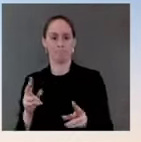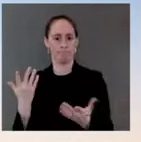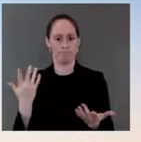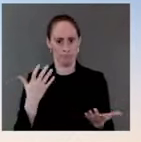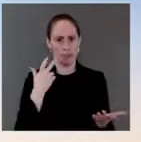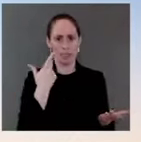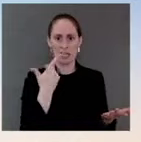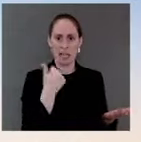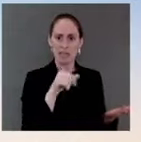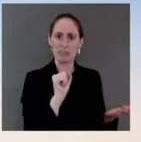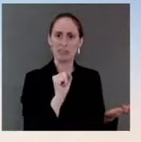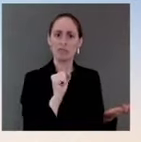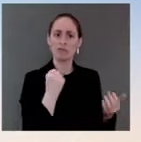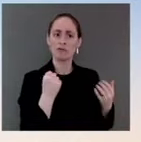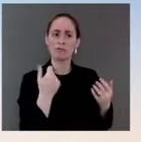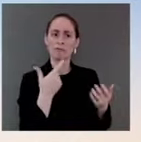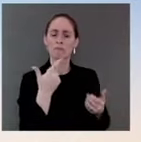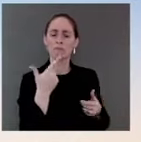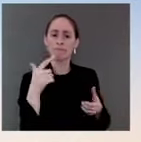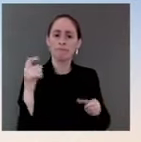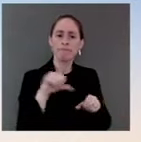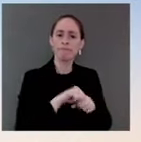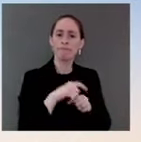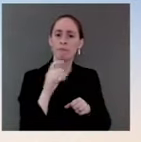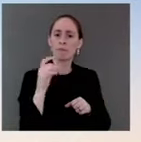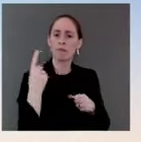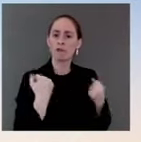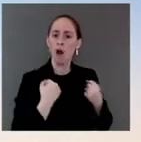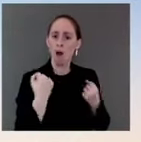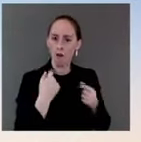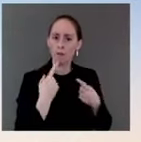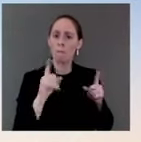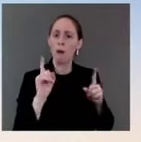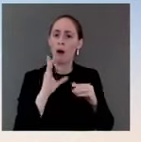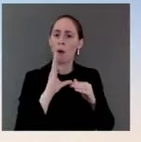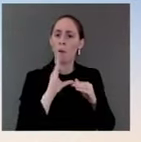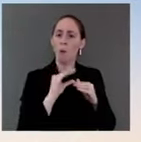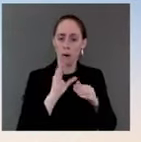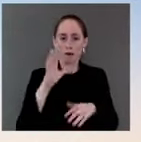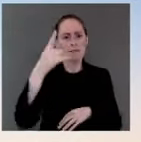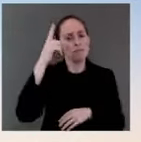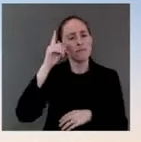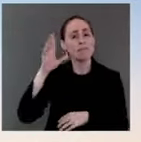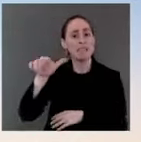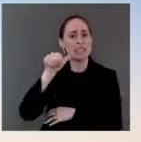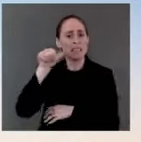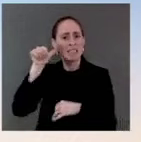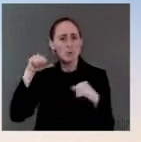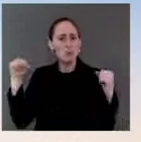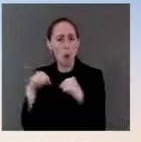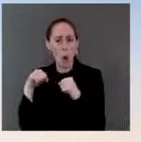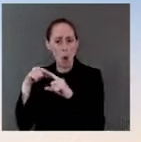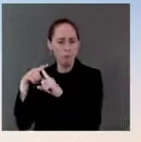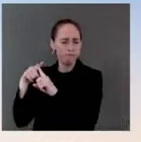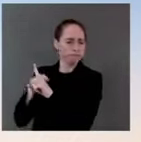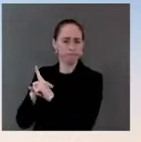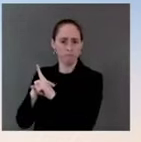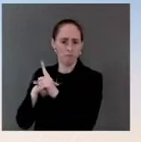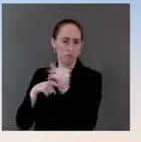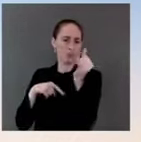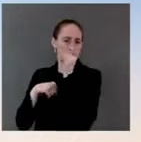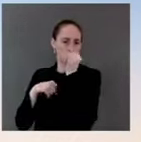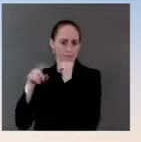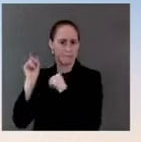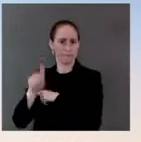it was a very cold day here yesterday, for other cold days around the country, those prices are coming down. If they're looking to buy a used car, those